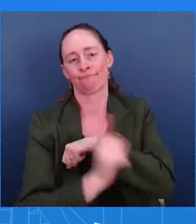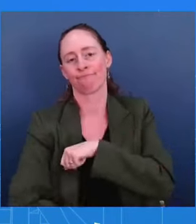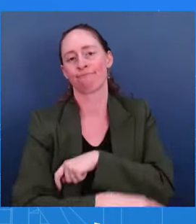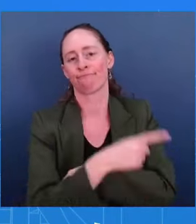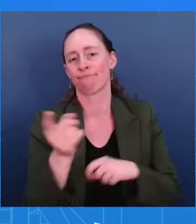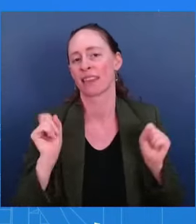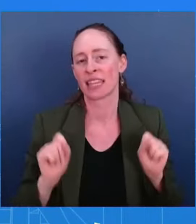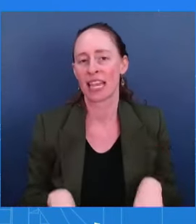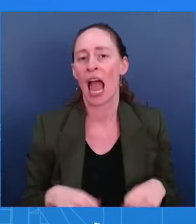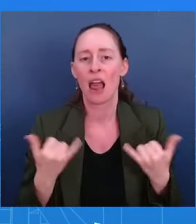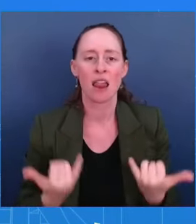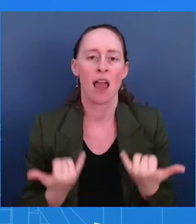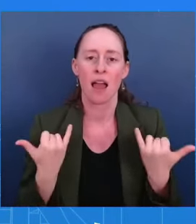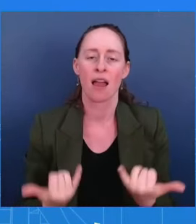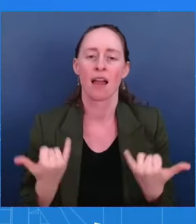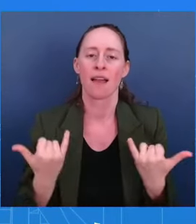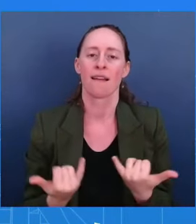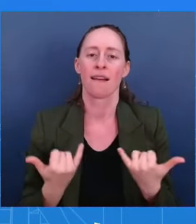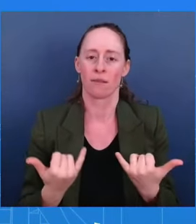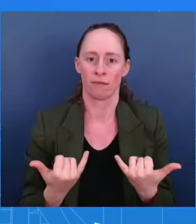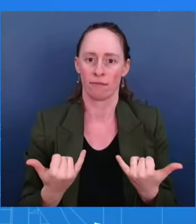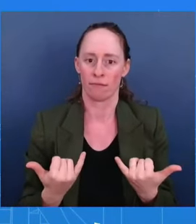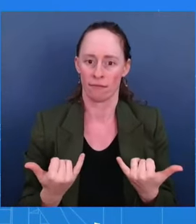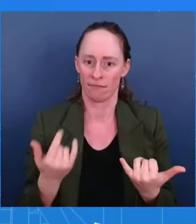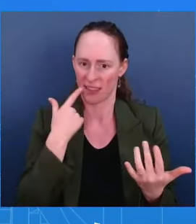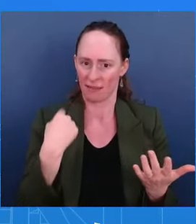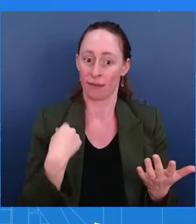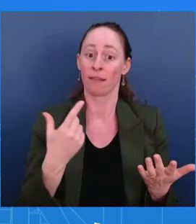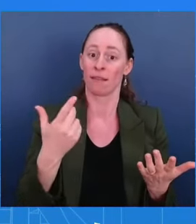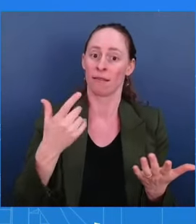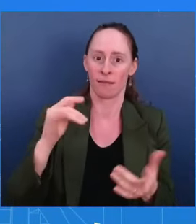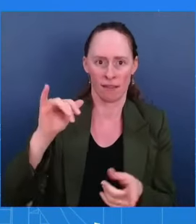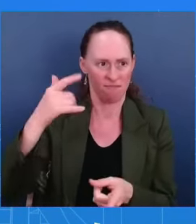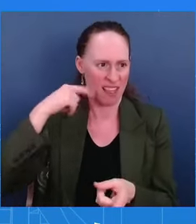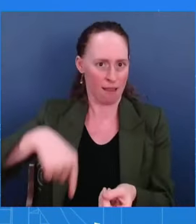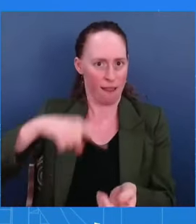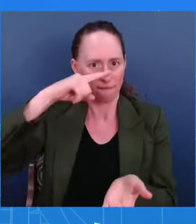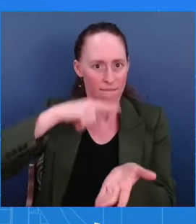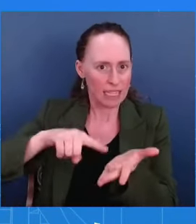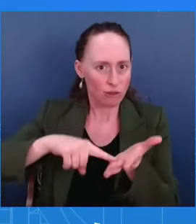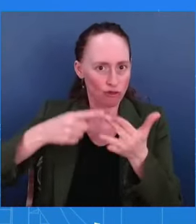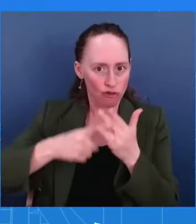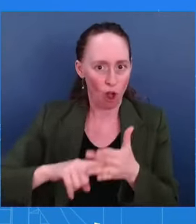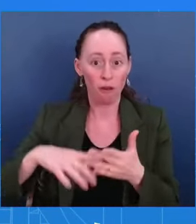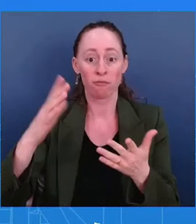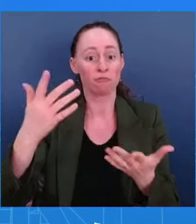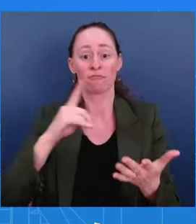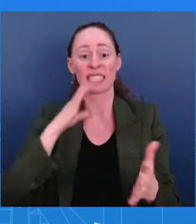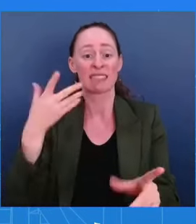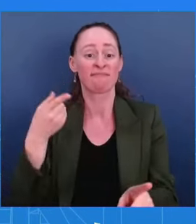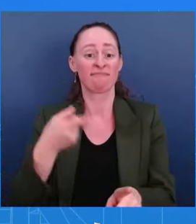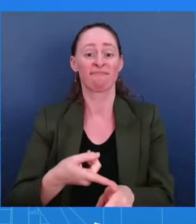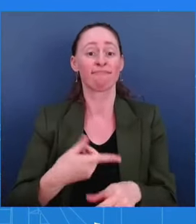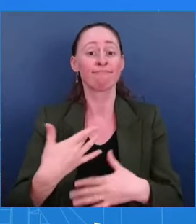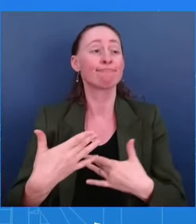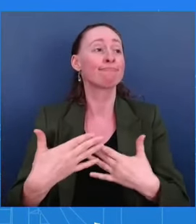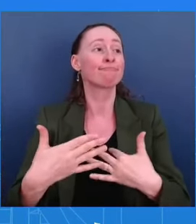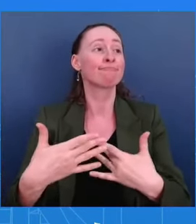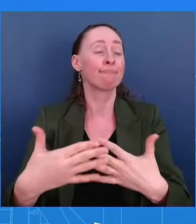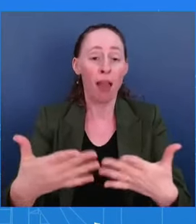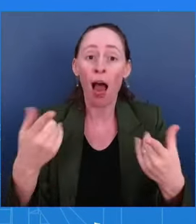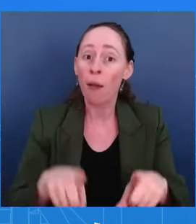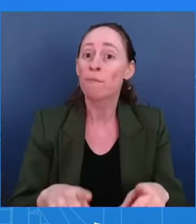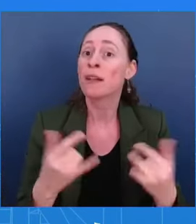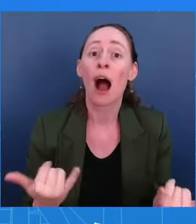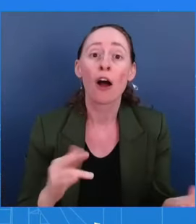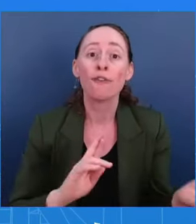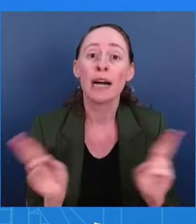really timed to the investigation, that's all. And you asked for tip of the spear, but let me go back to, you also said people were